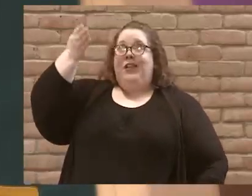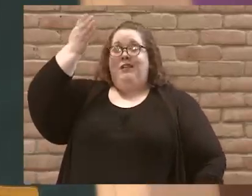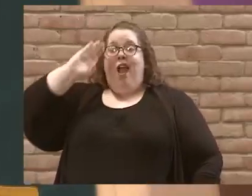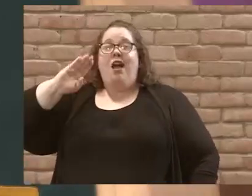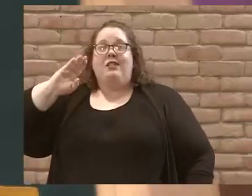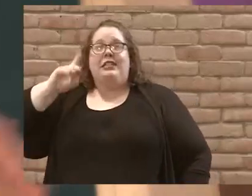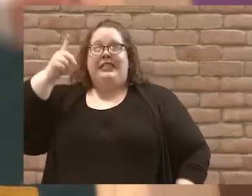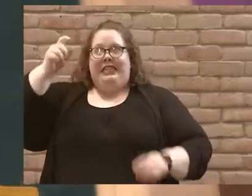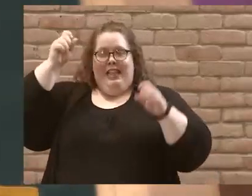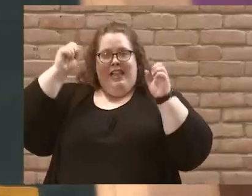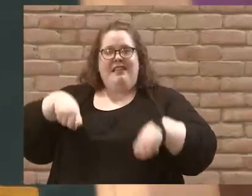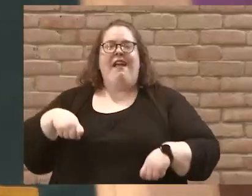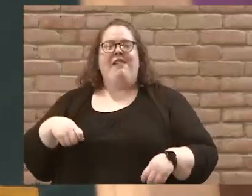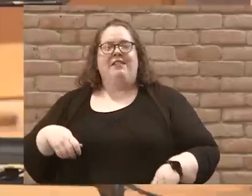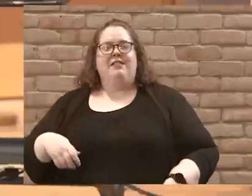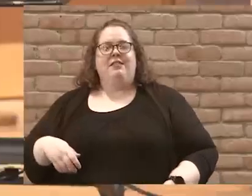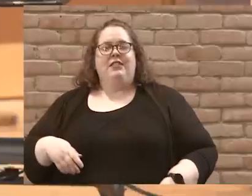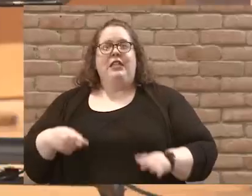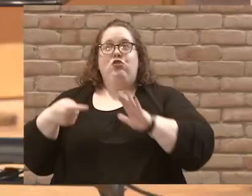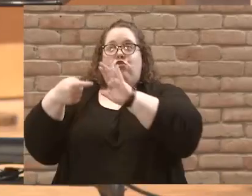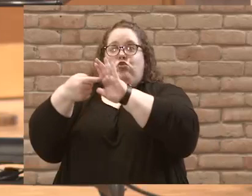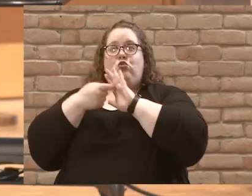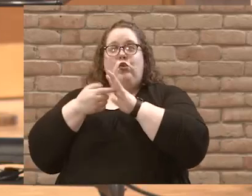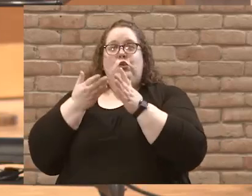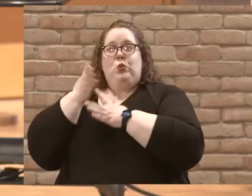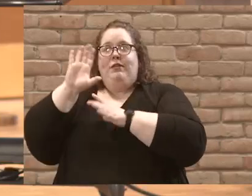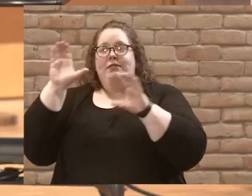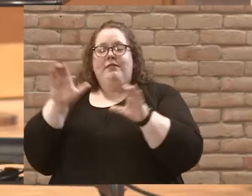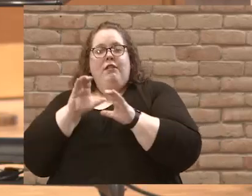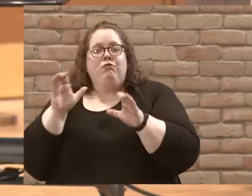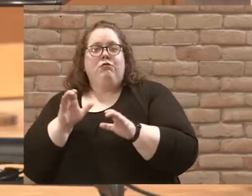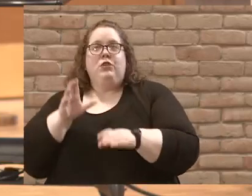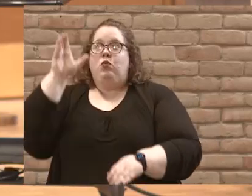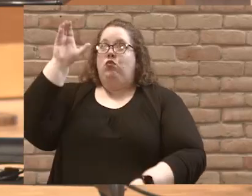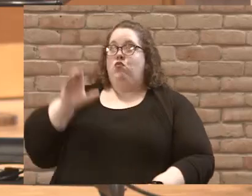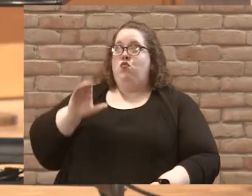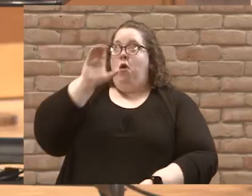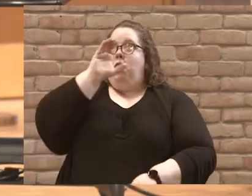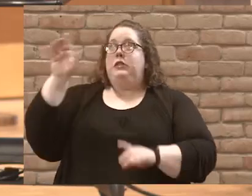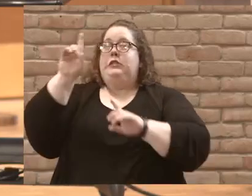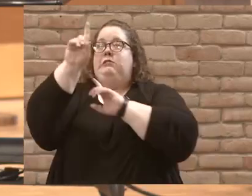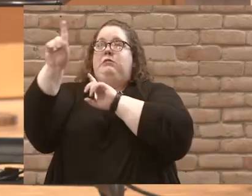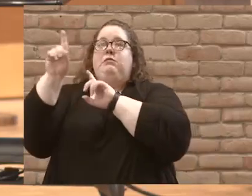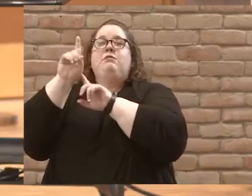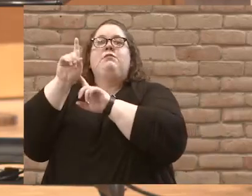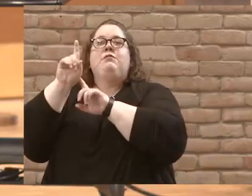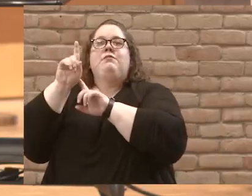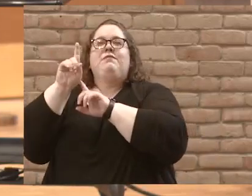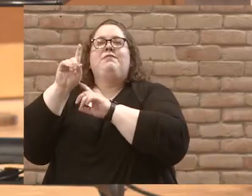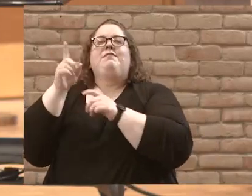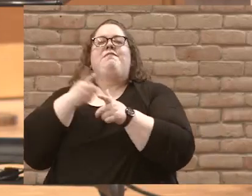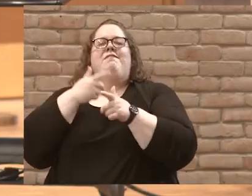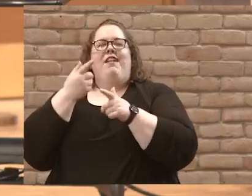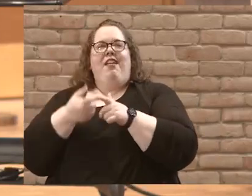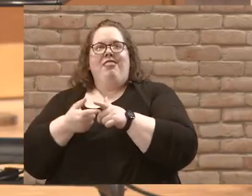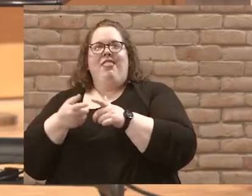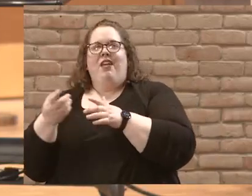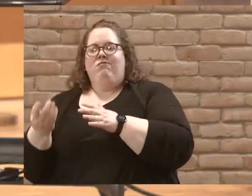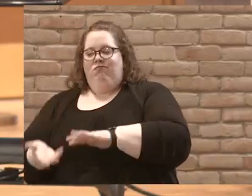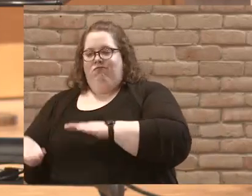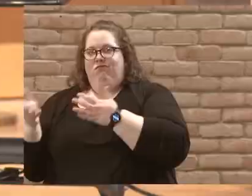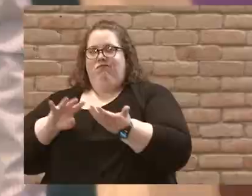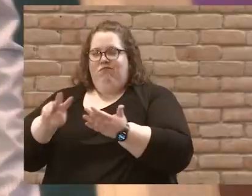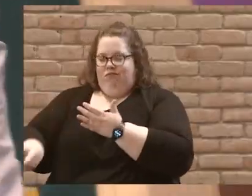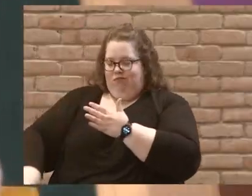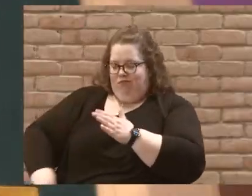he's shown it to be true not only by going to the cross, but by rising from the dead.